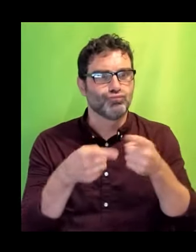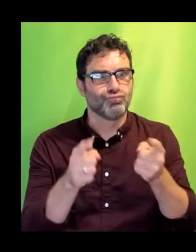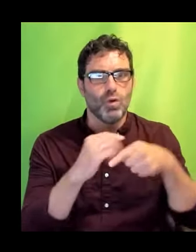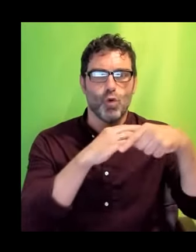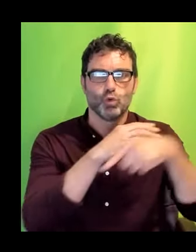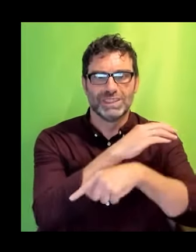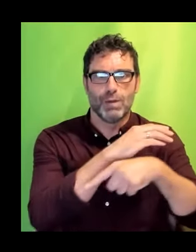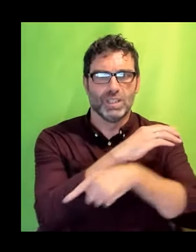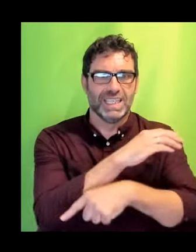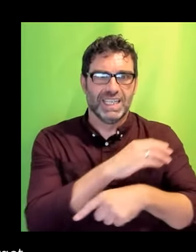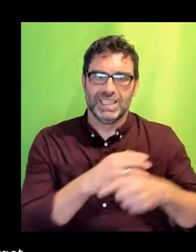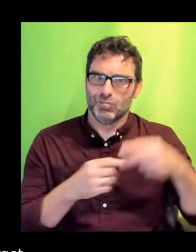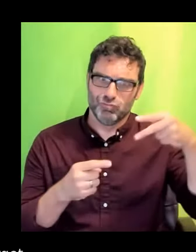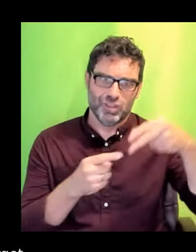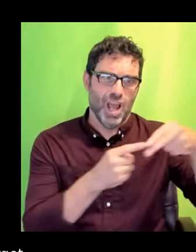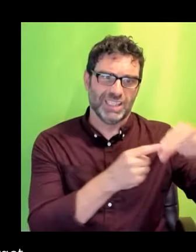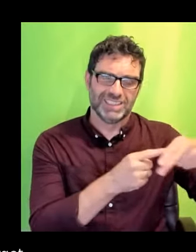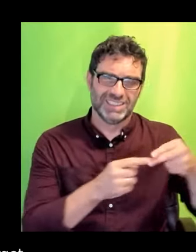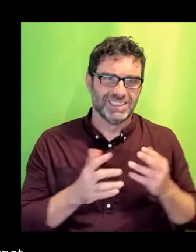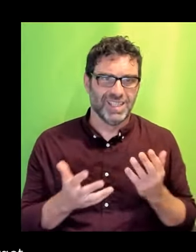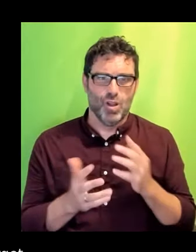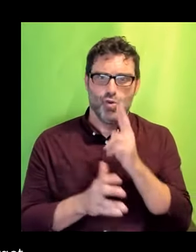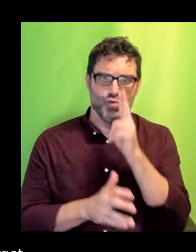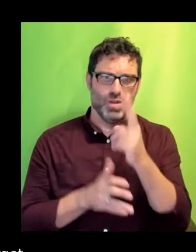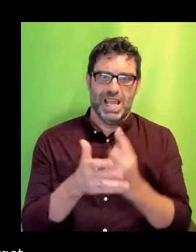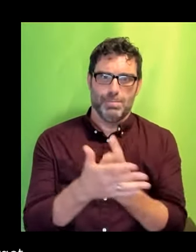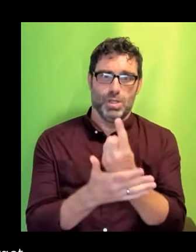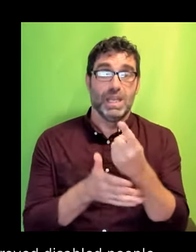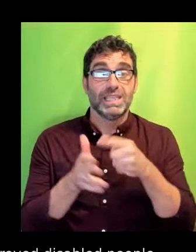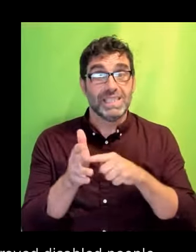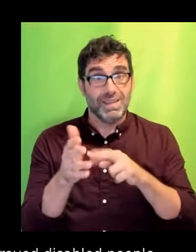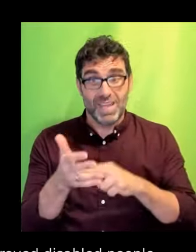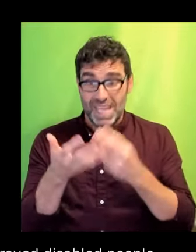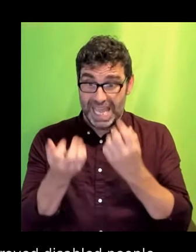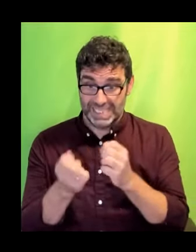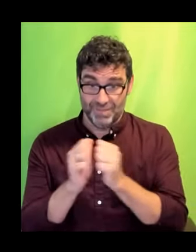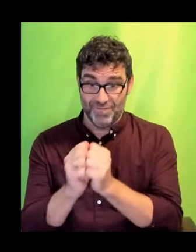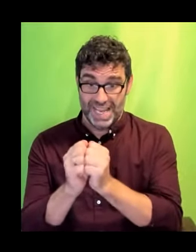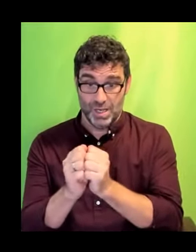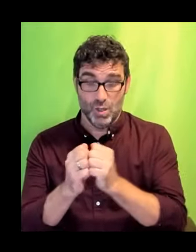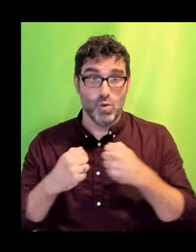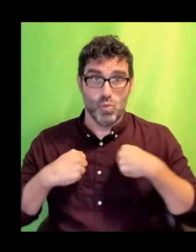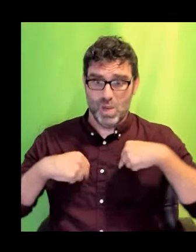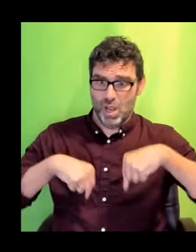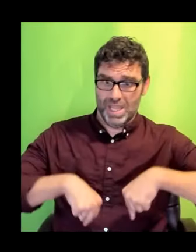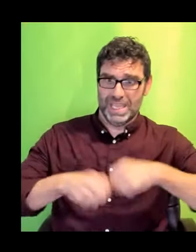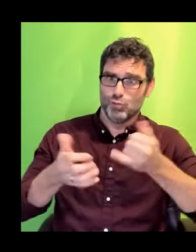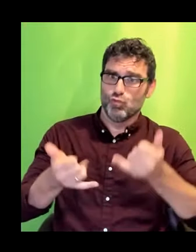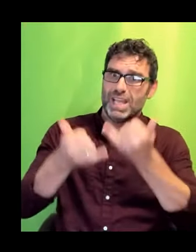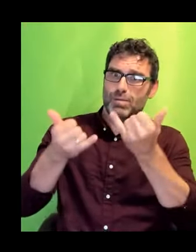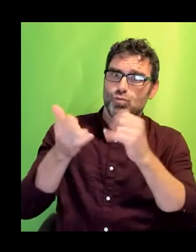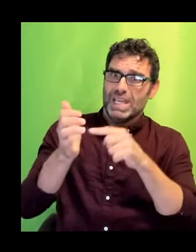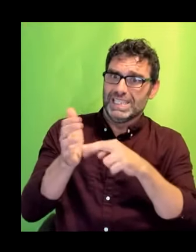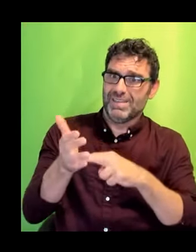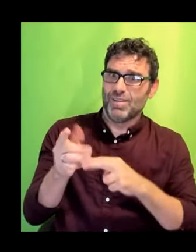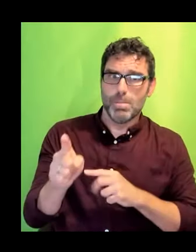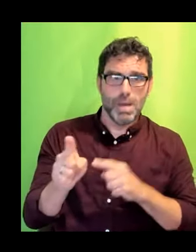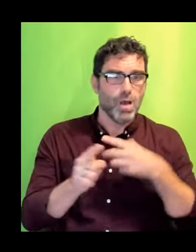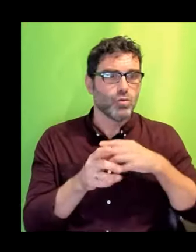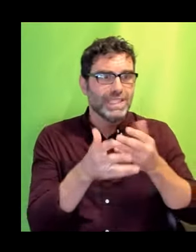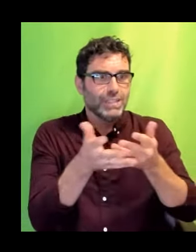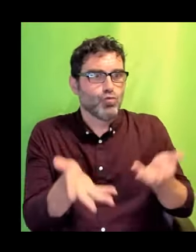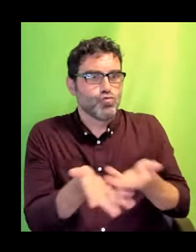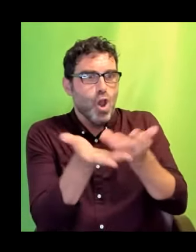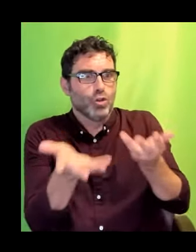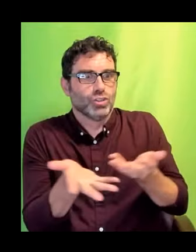TV has such value. We are here to celebrate it, but that value needs to be nurtured. By making visible what for too